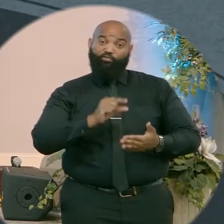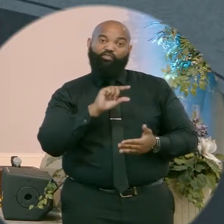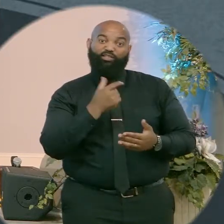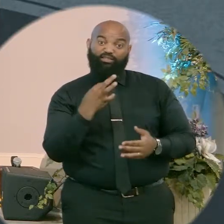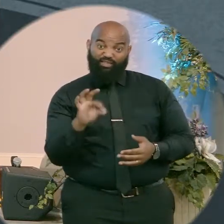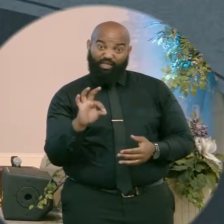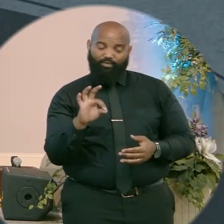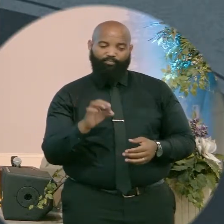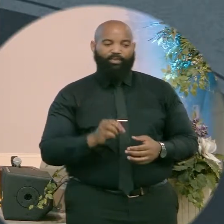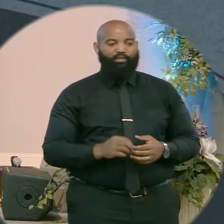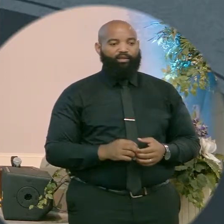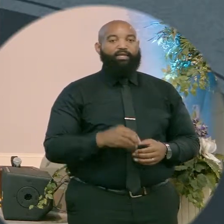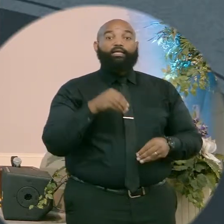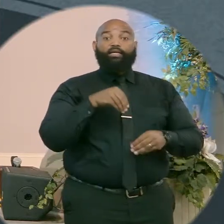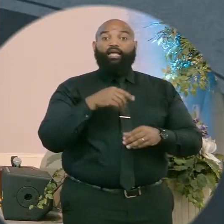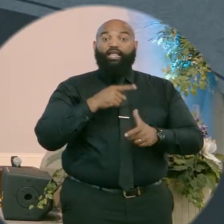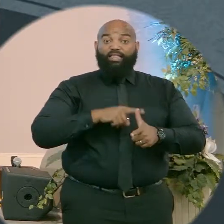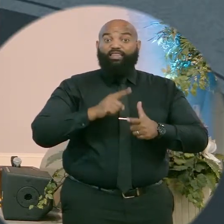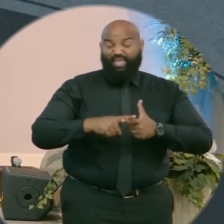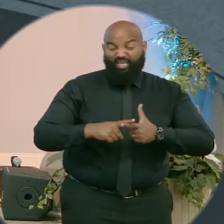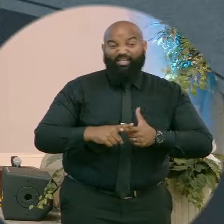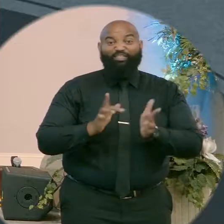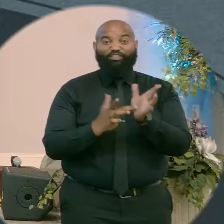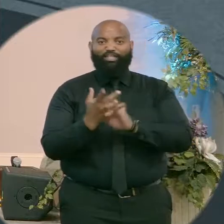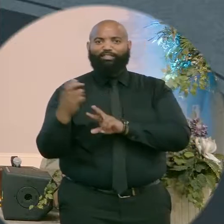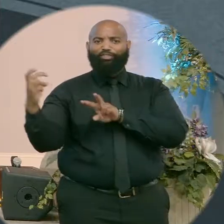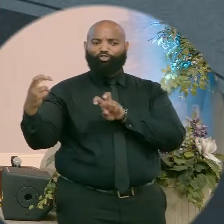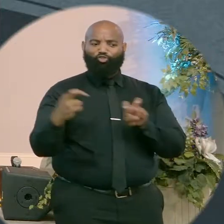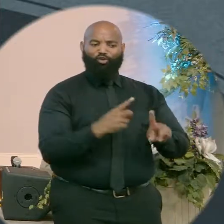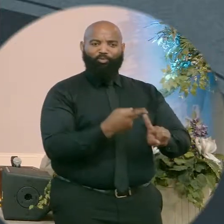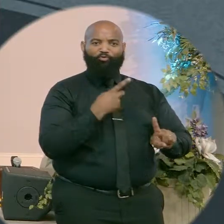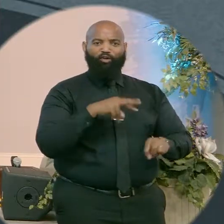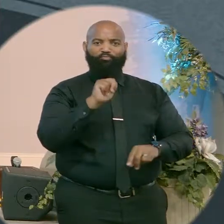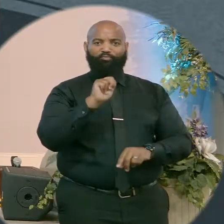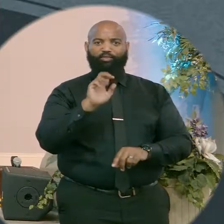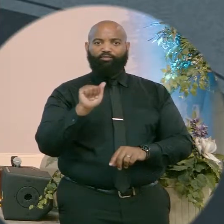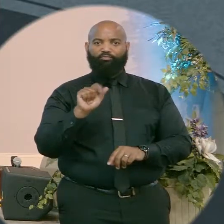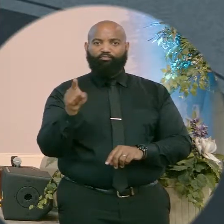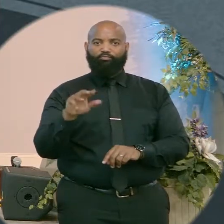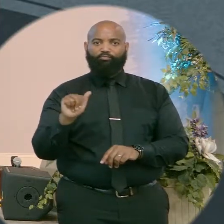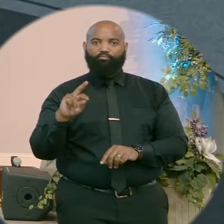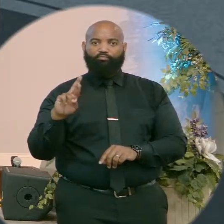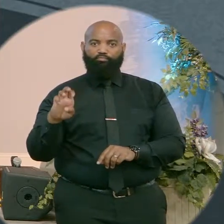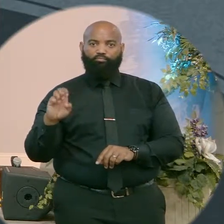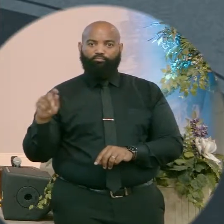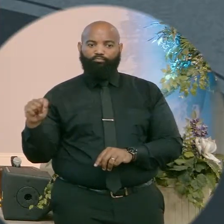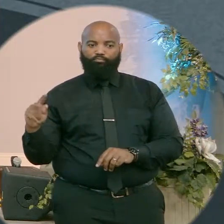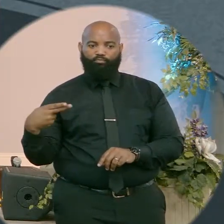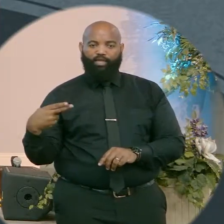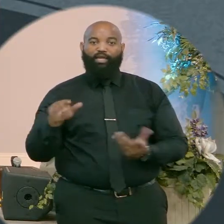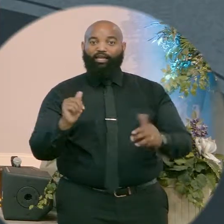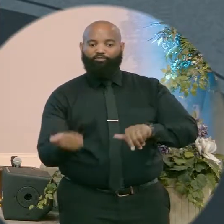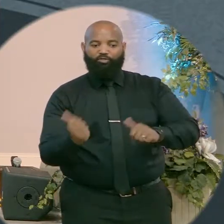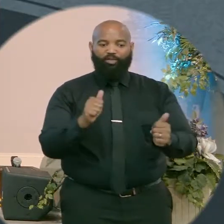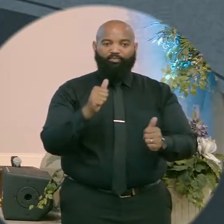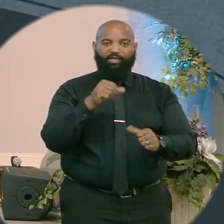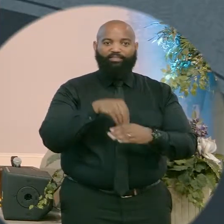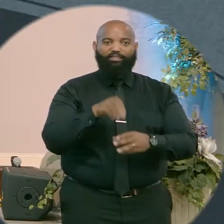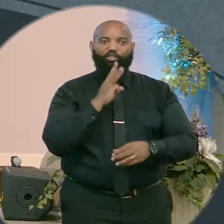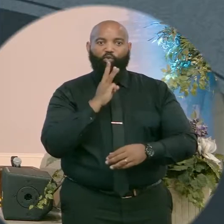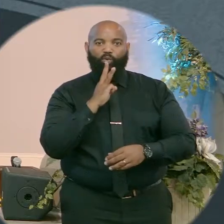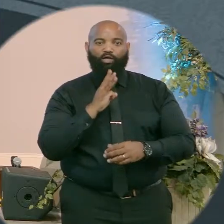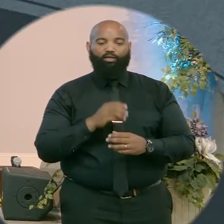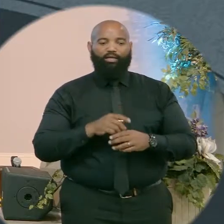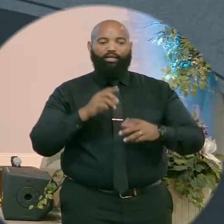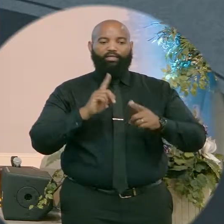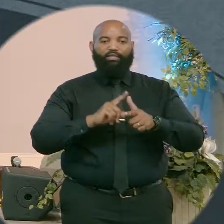came from Nazareth of Galilee and was baptized by John in the Jordan. And when he came up out of the water, immediately, say immediately,